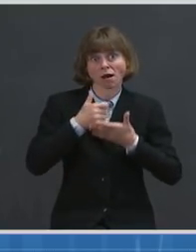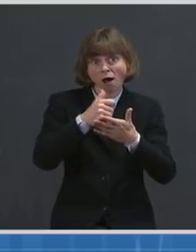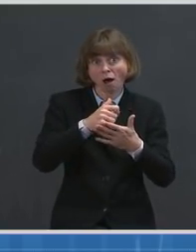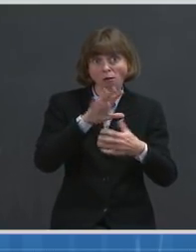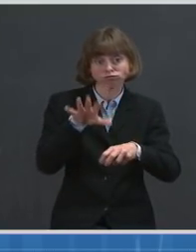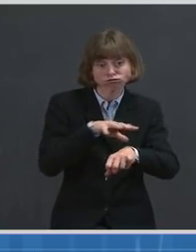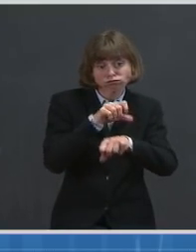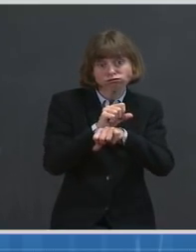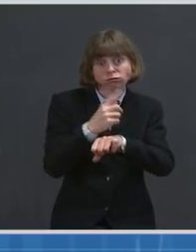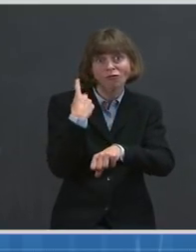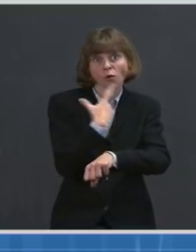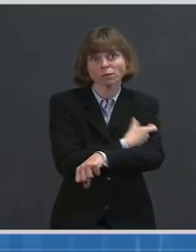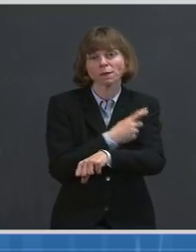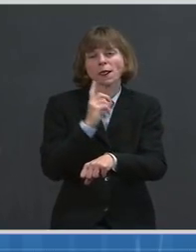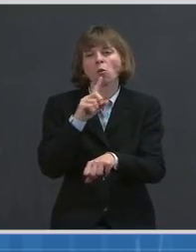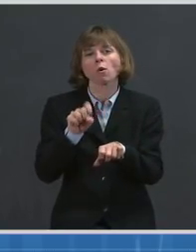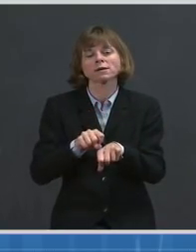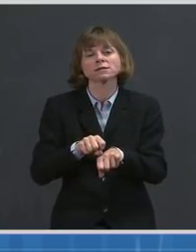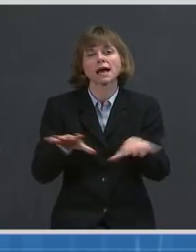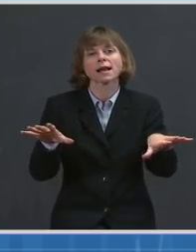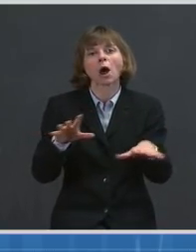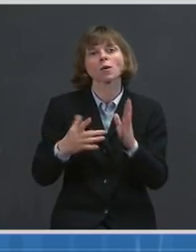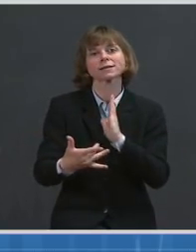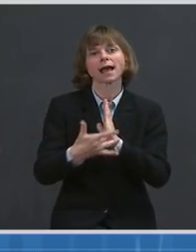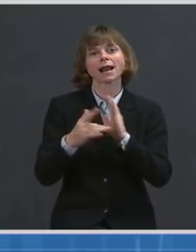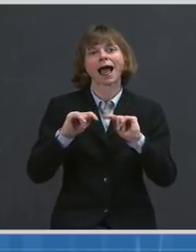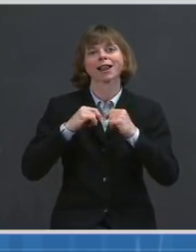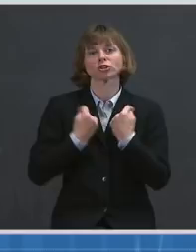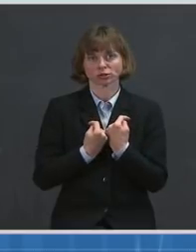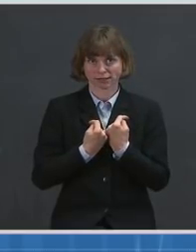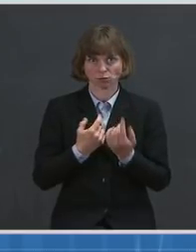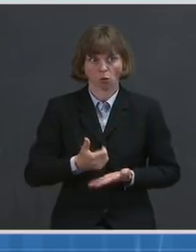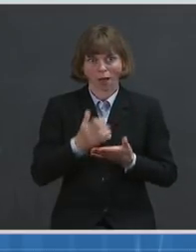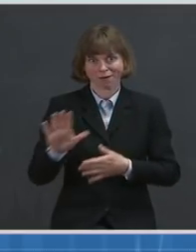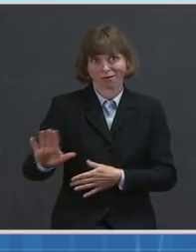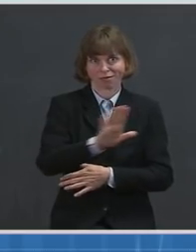technology teams to help to improve these systems.